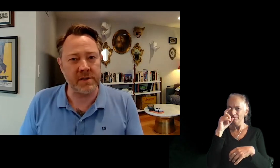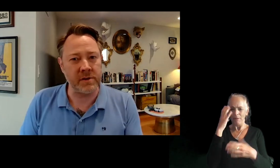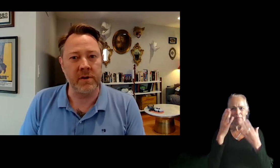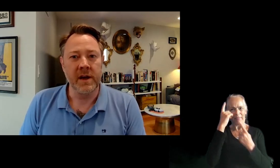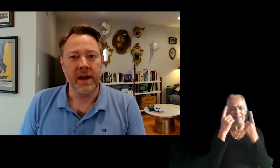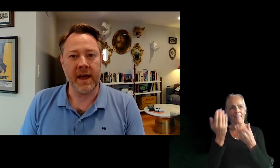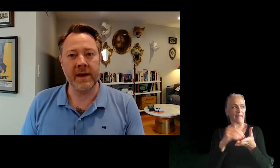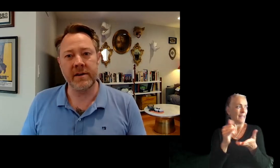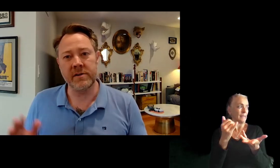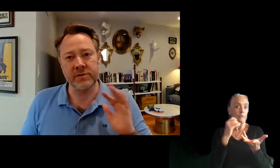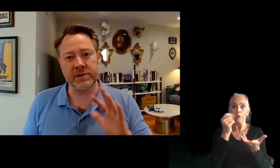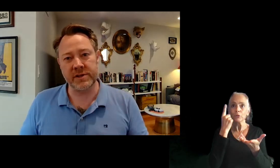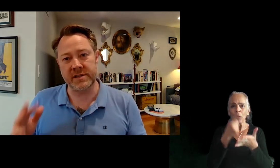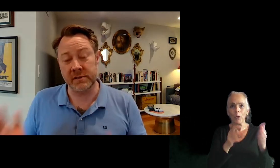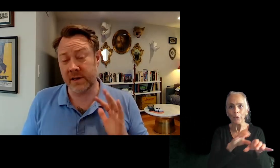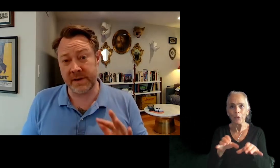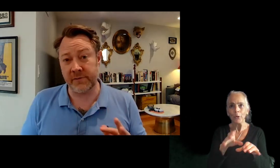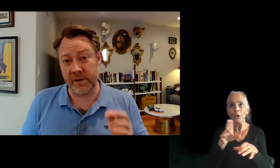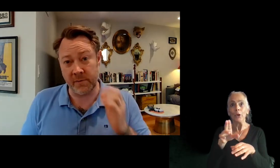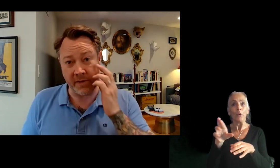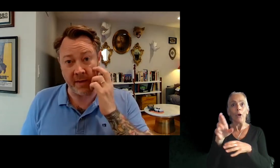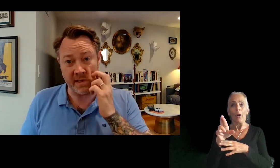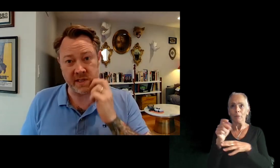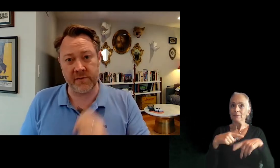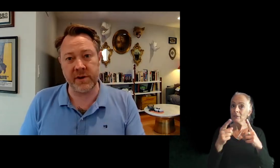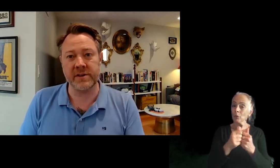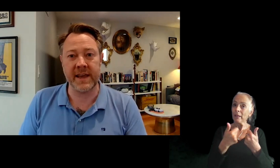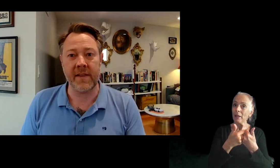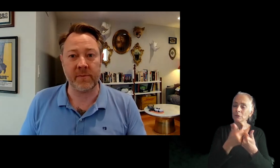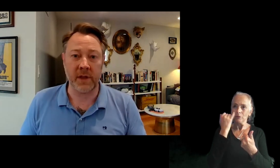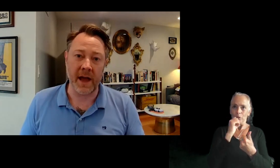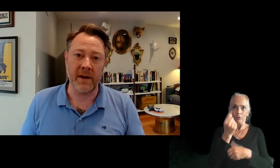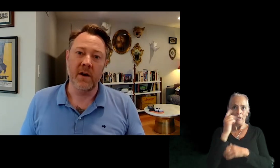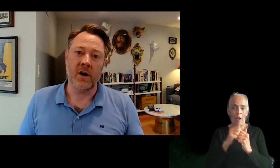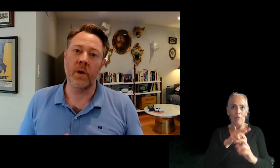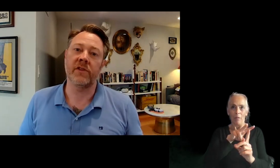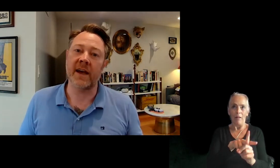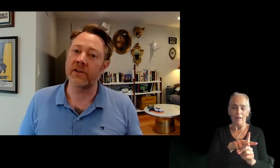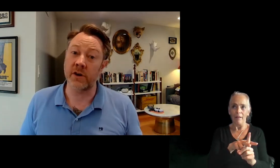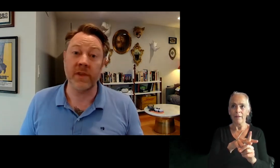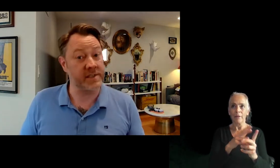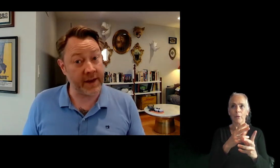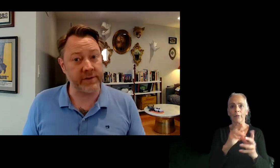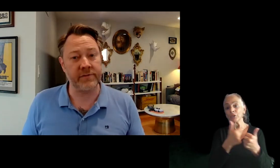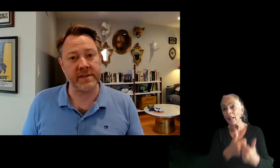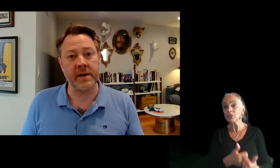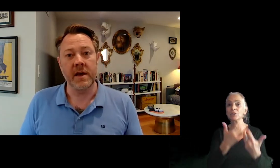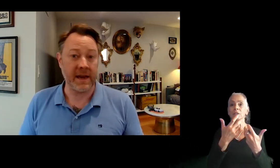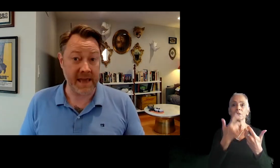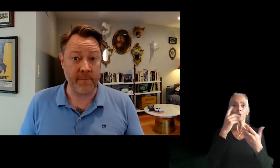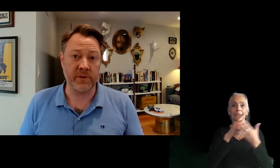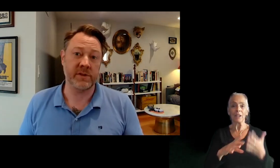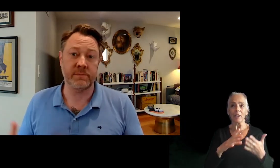understand what we do and user research is just a little bit different with games. So if you don't understand how that's applied or what the challenges are that designers are